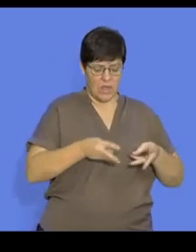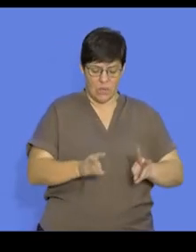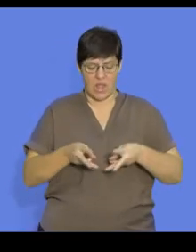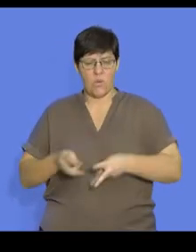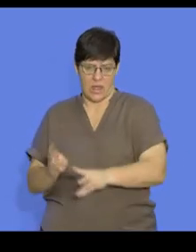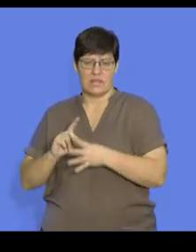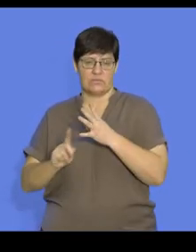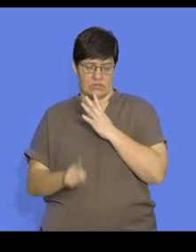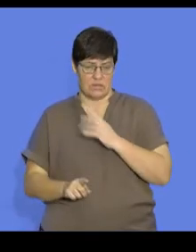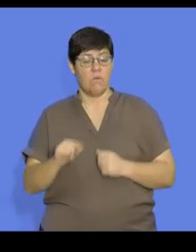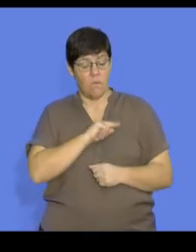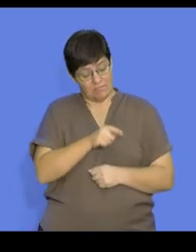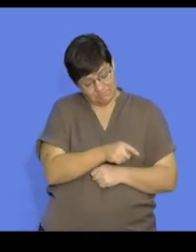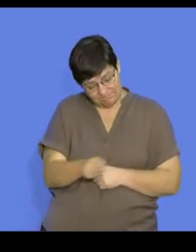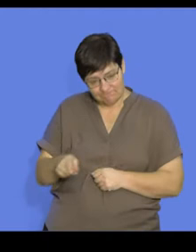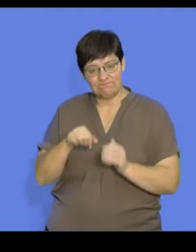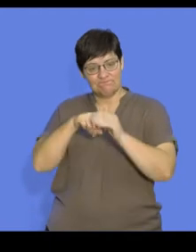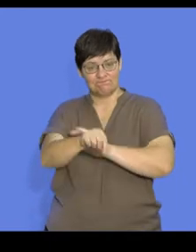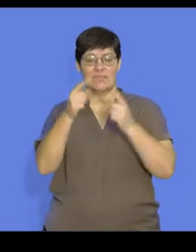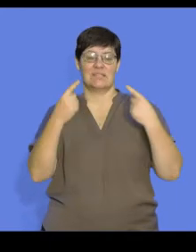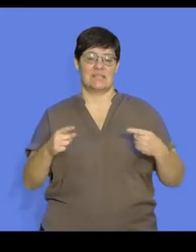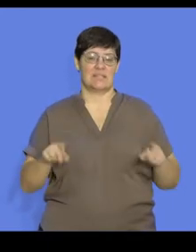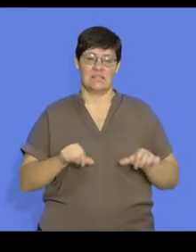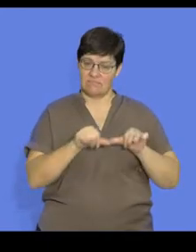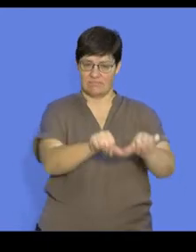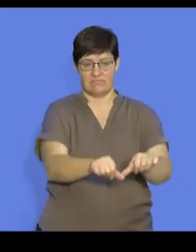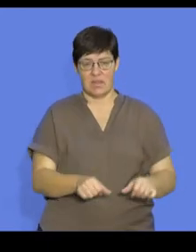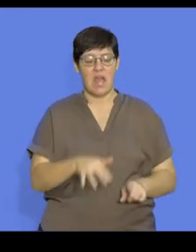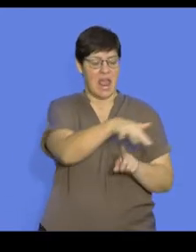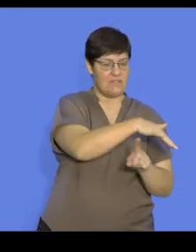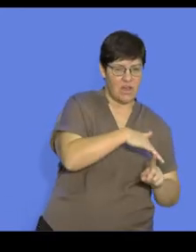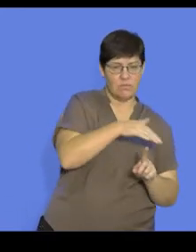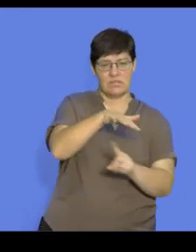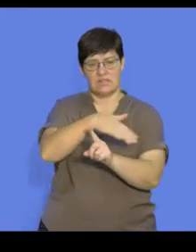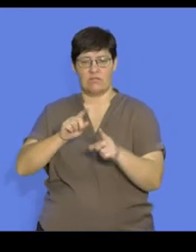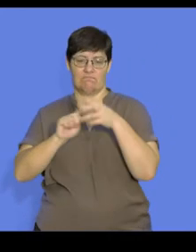to increase their reproductive success in different environments.